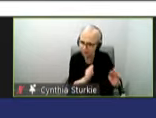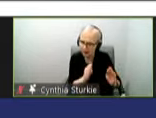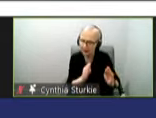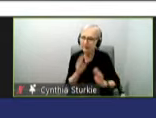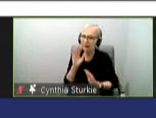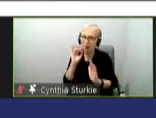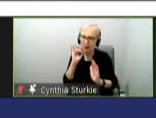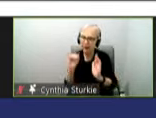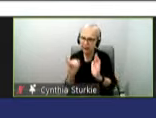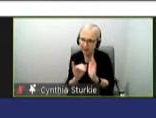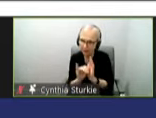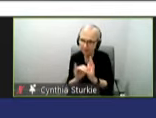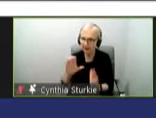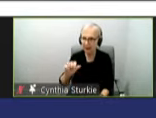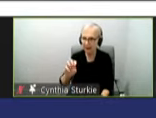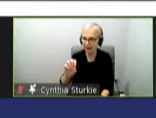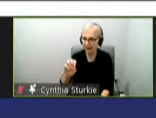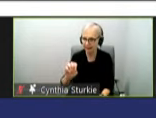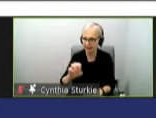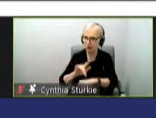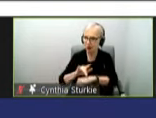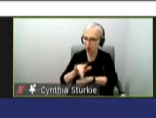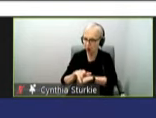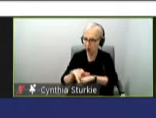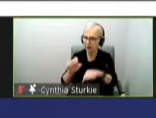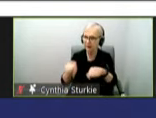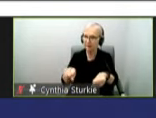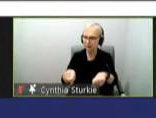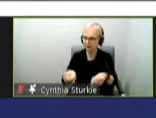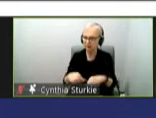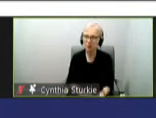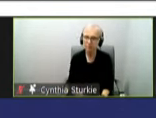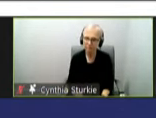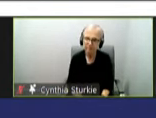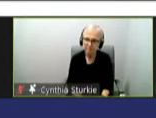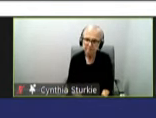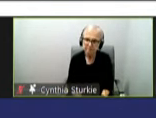identify cases as early as possible when they do occur. Next slide, please.